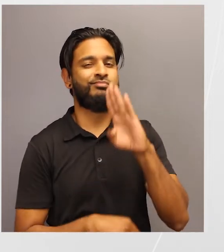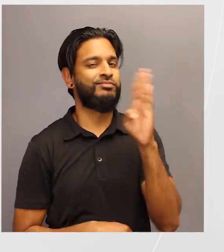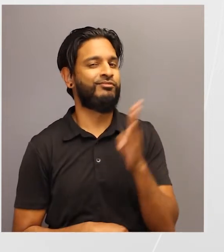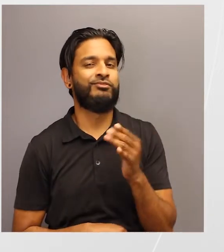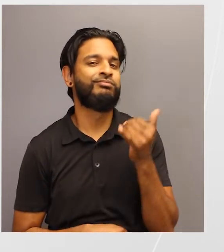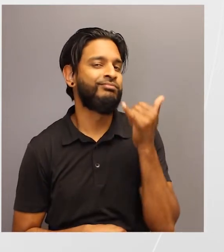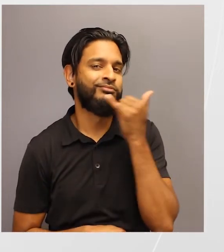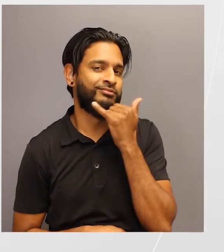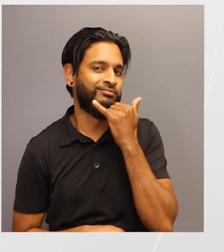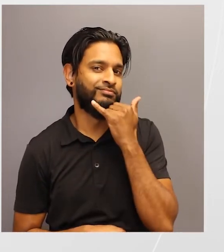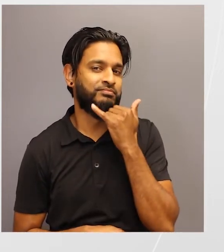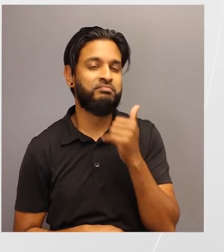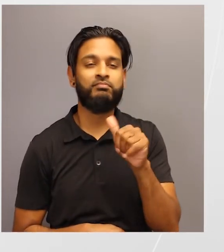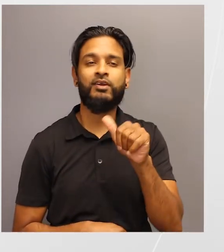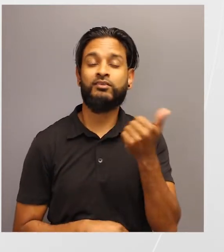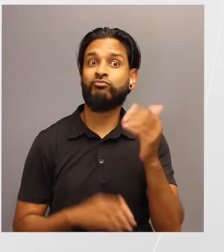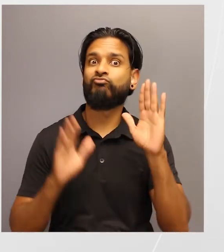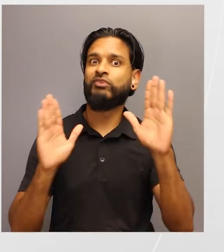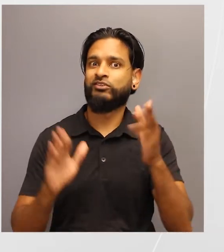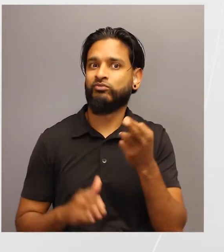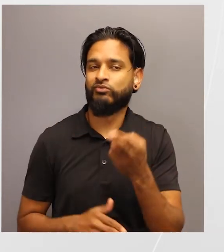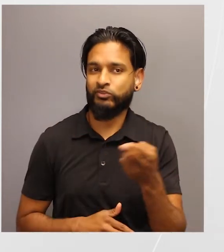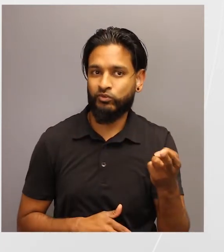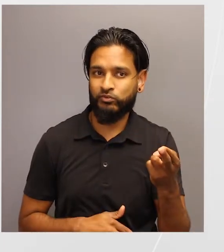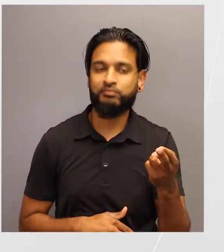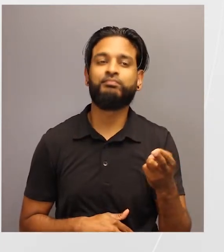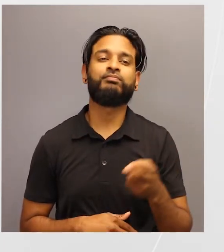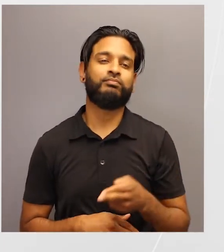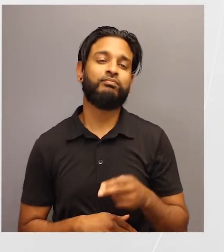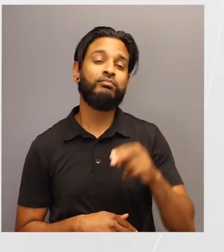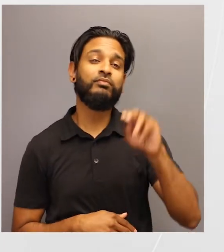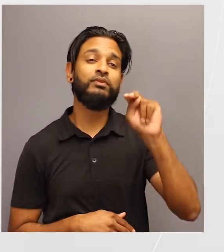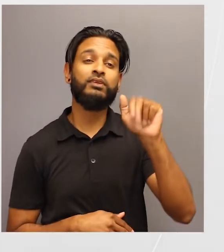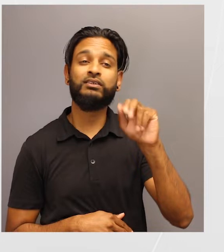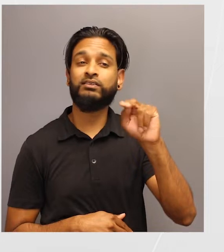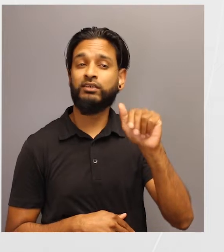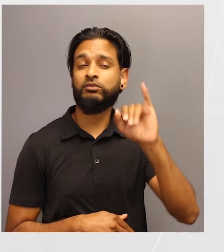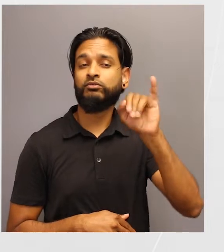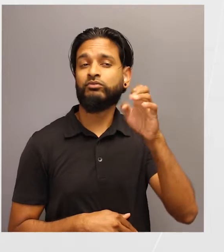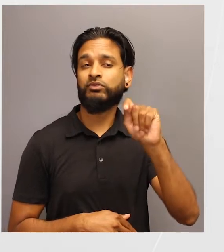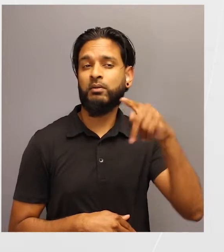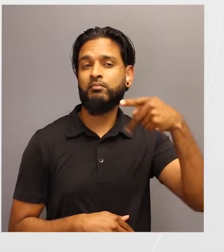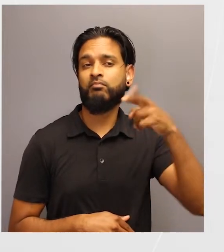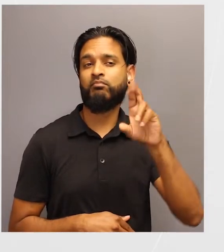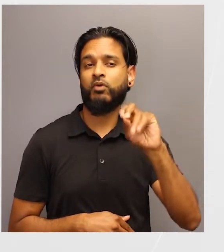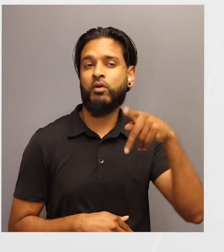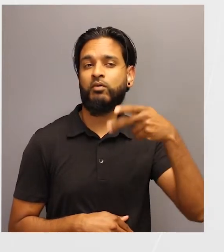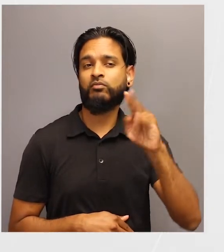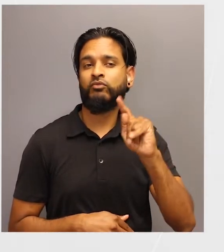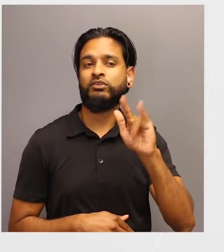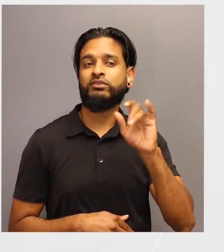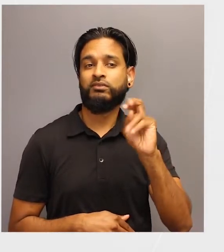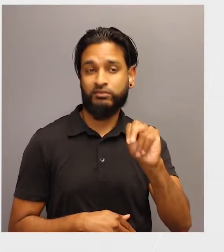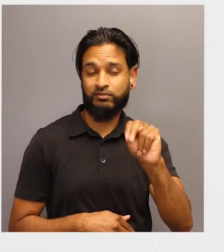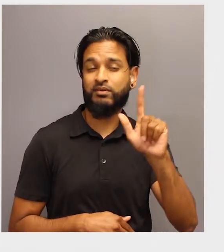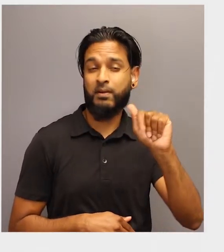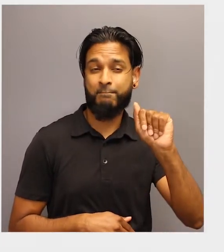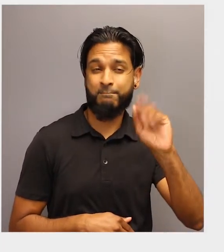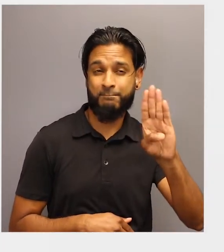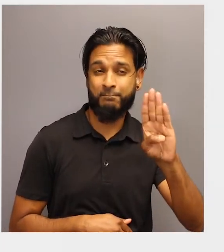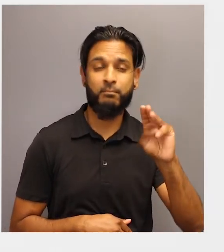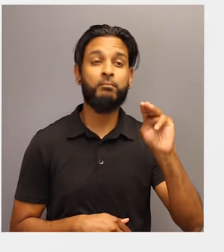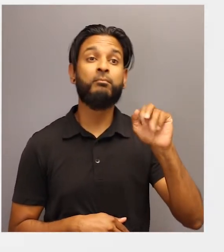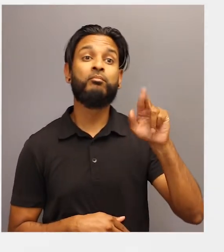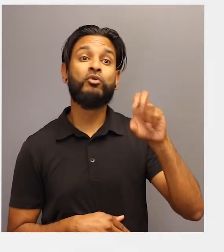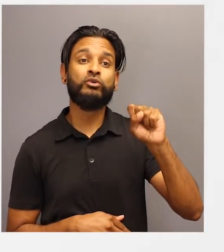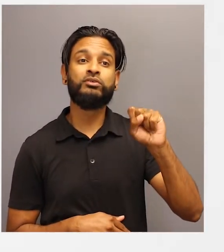great resource for students is NASA's Jet Propulsion Laboratory's Mars in a Minute videos. Specifically, how do rovers drive on Mars?